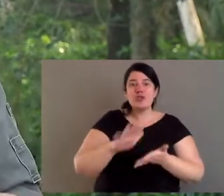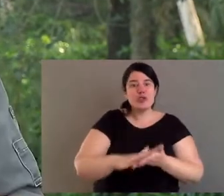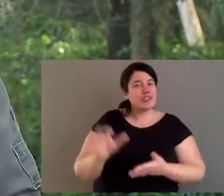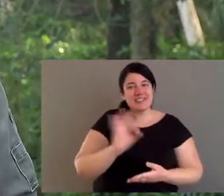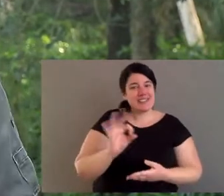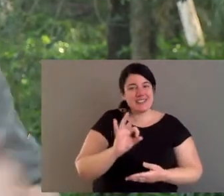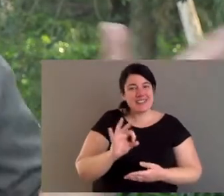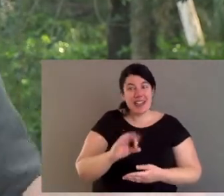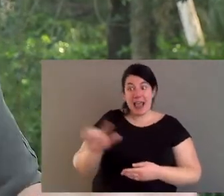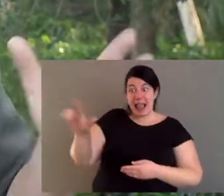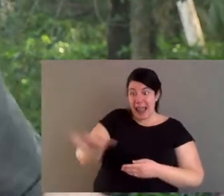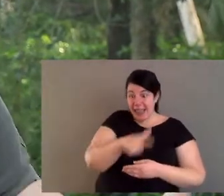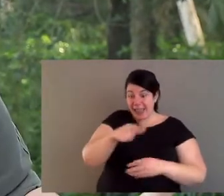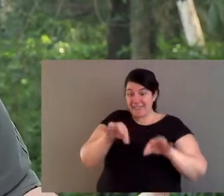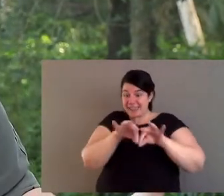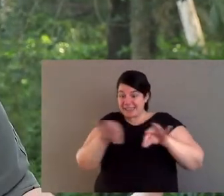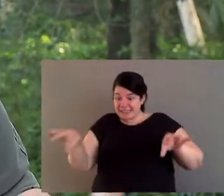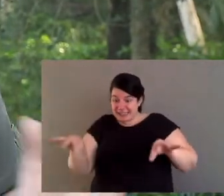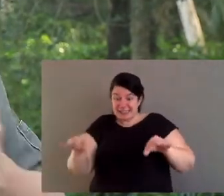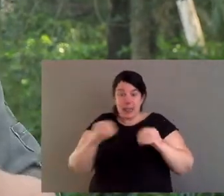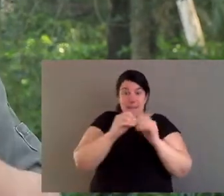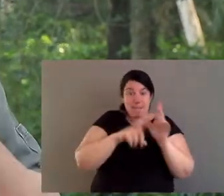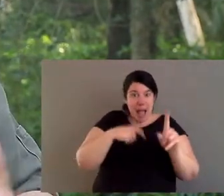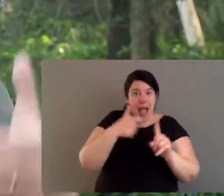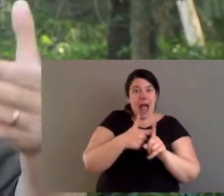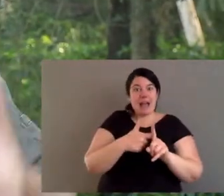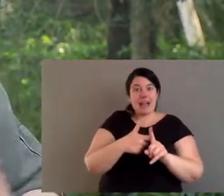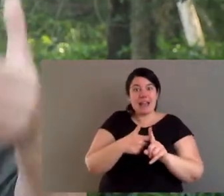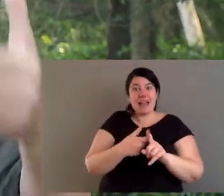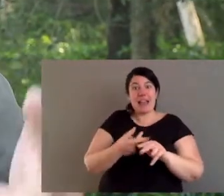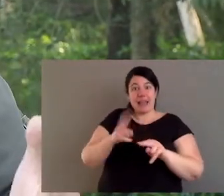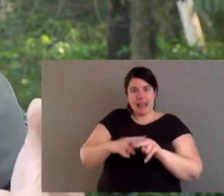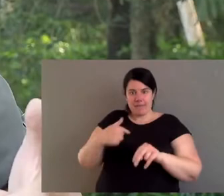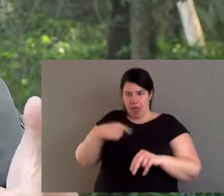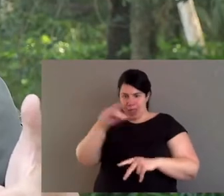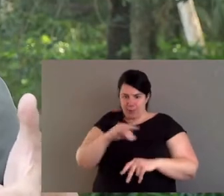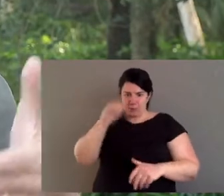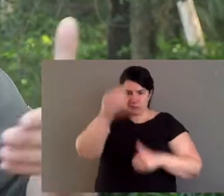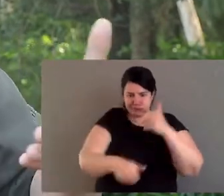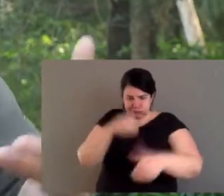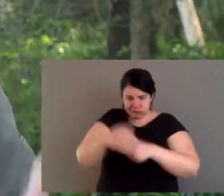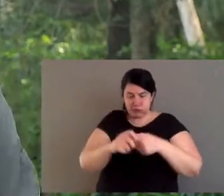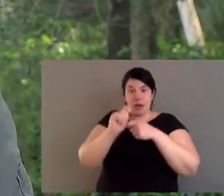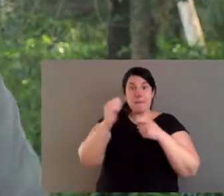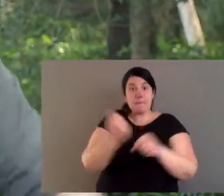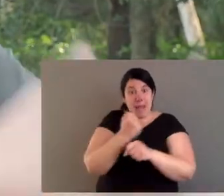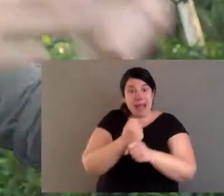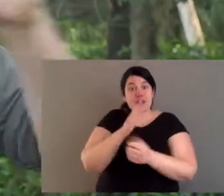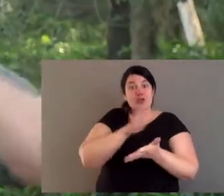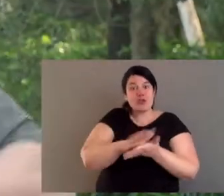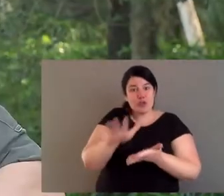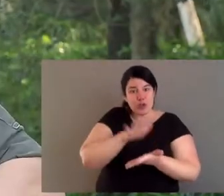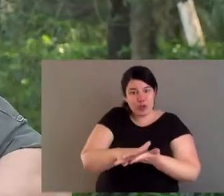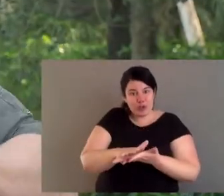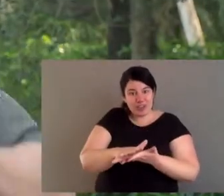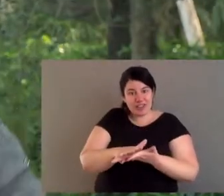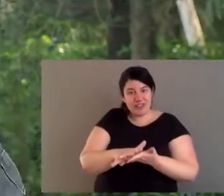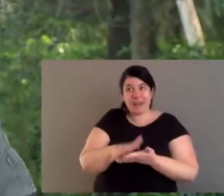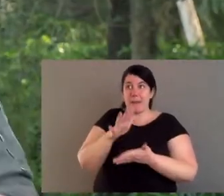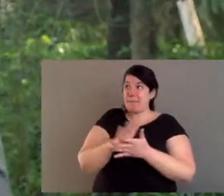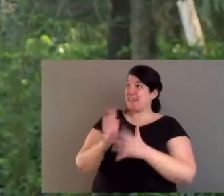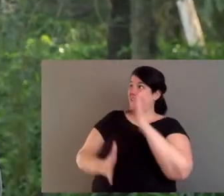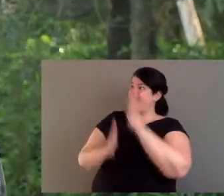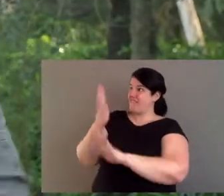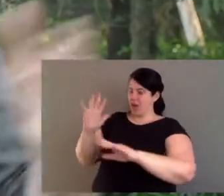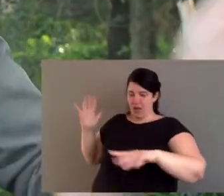Fire typically doesn't burn dirt. It burns the leaves and sticks and bark. If the bandicoot is turning the bark and leaves and